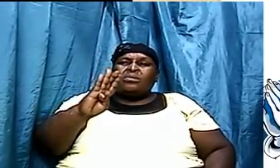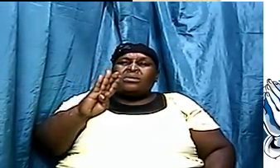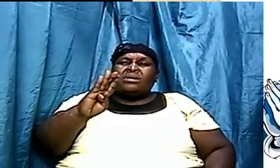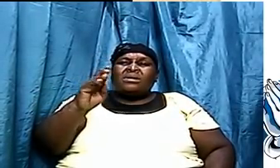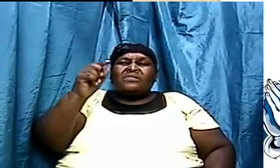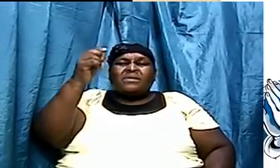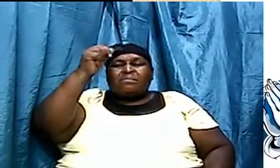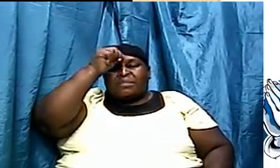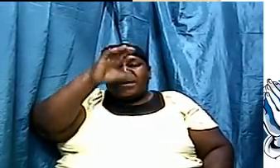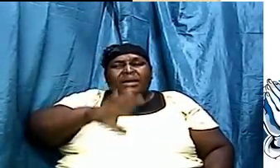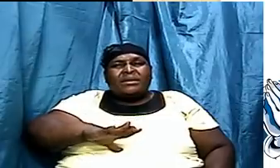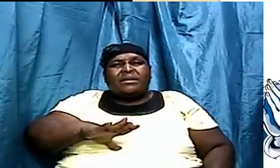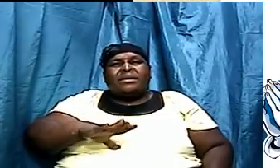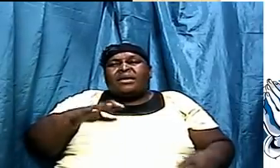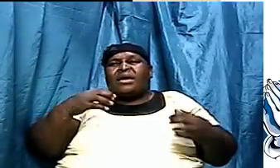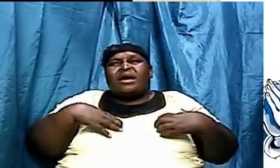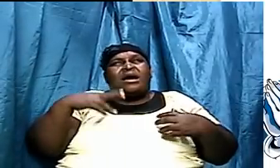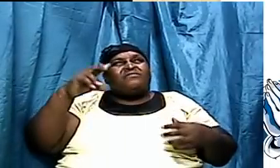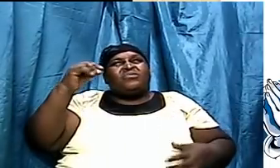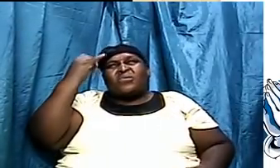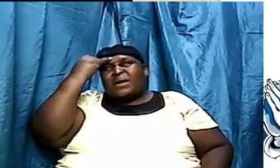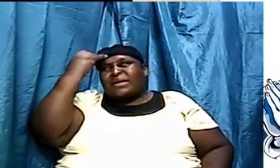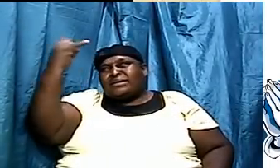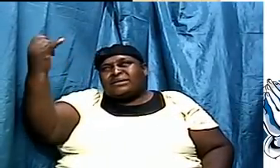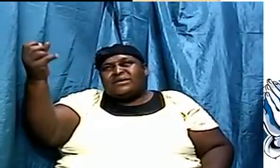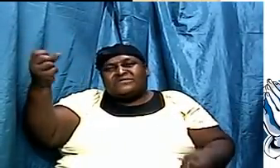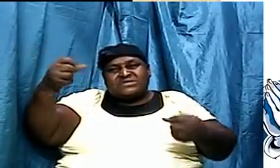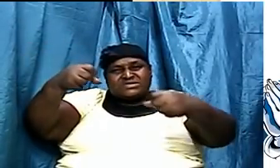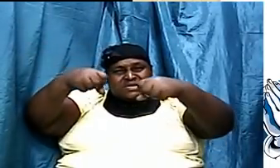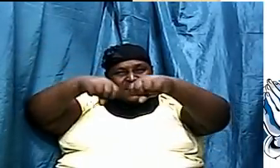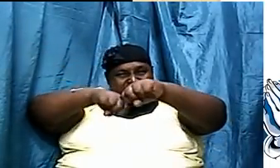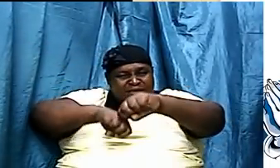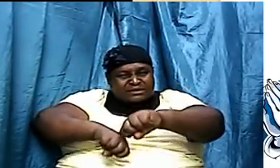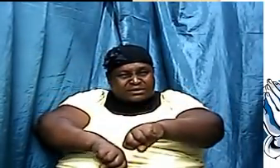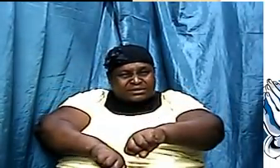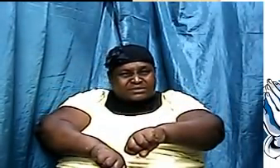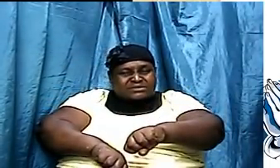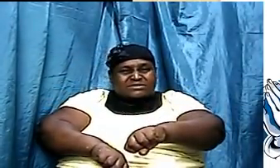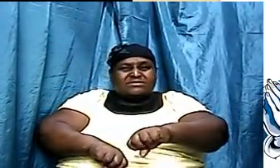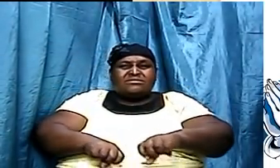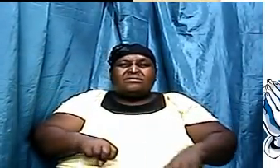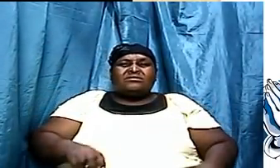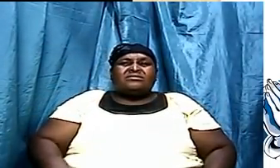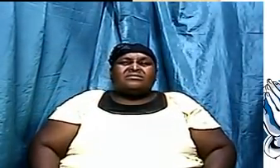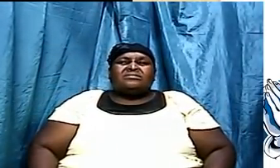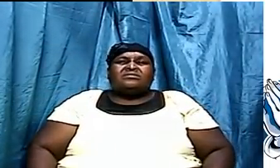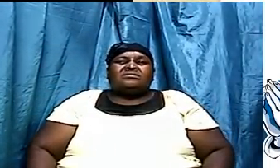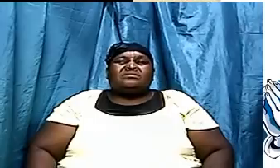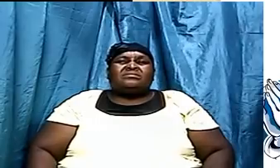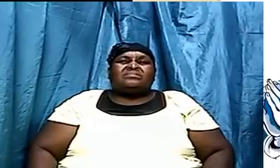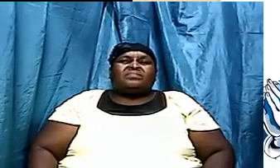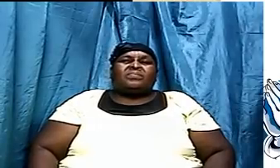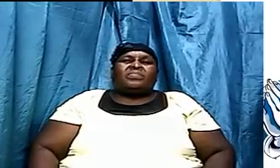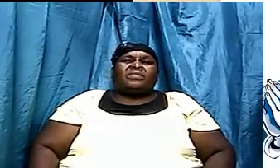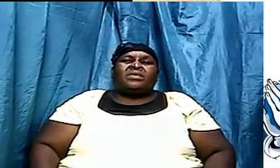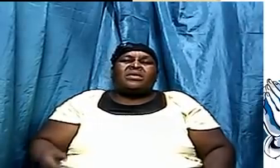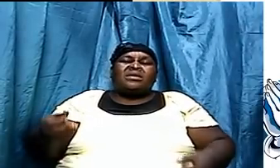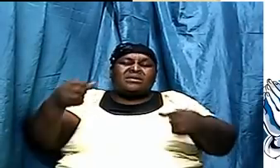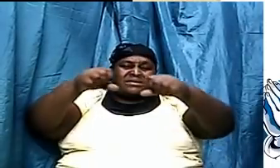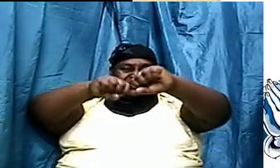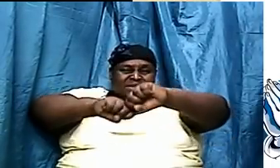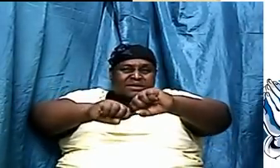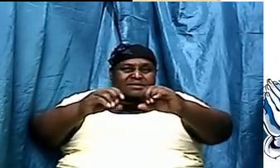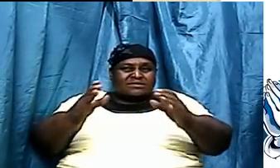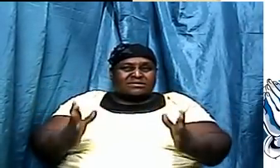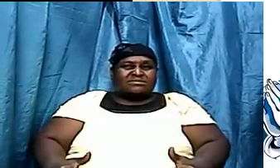se that type of science as a matter of fact the only economy only society sorry that was very good on science back in that